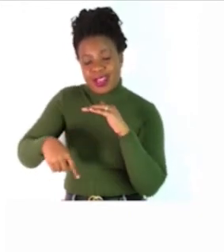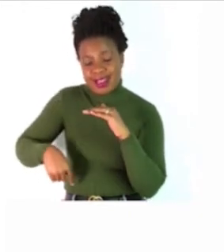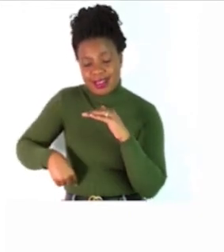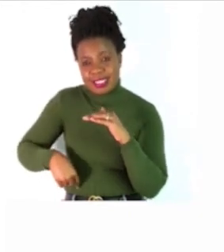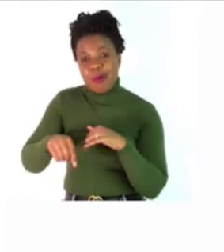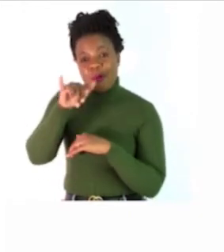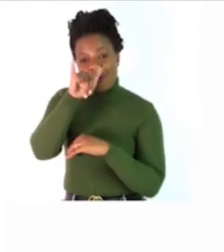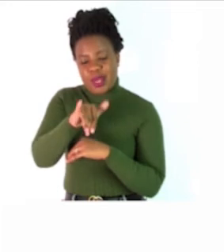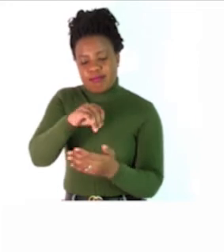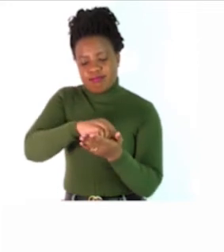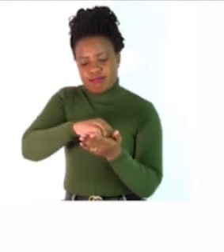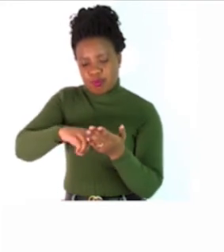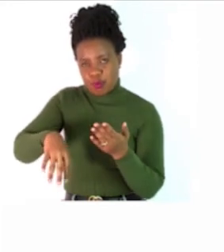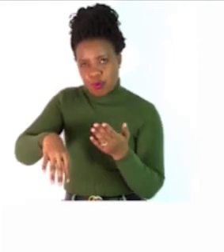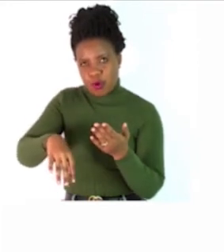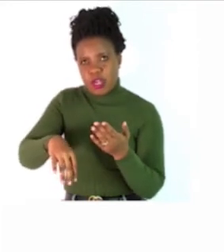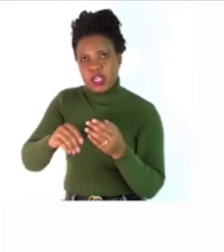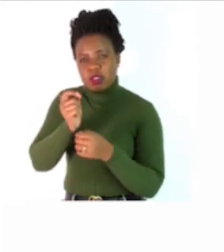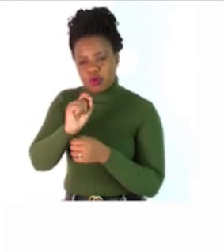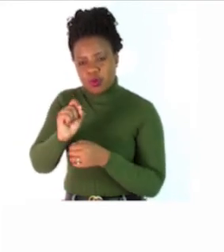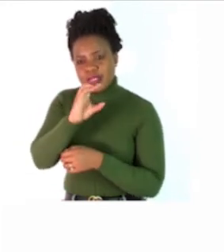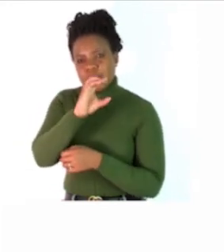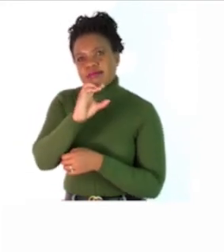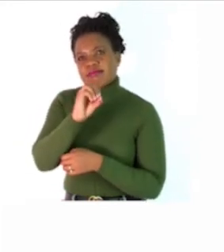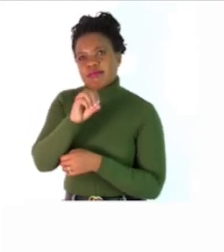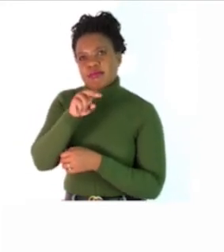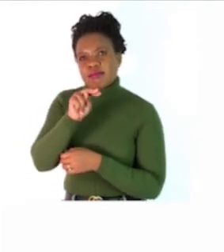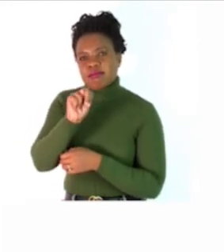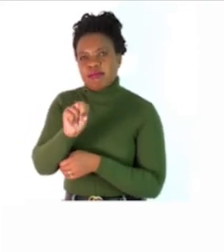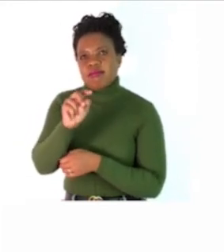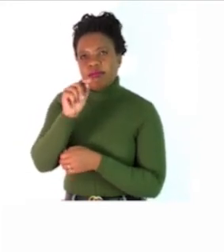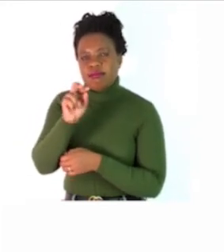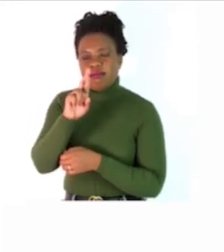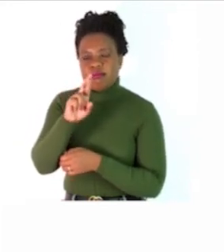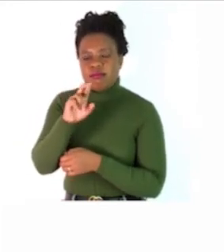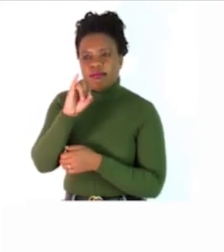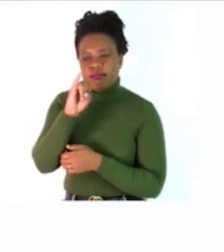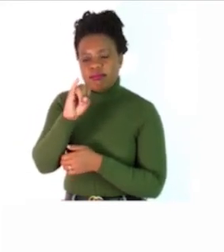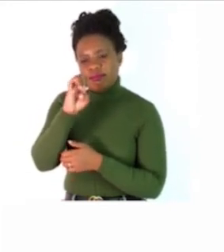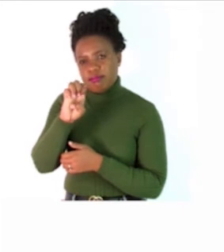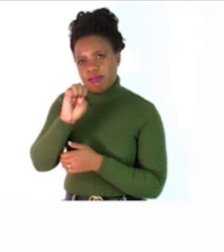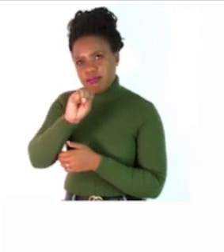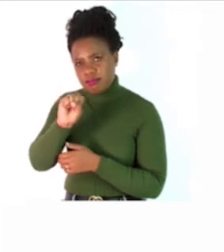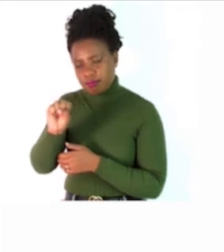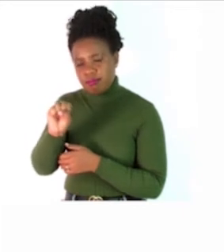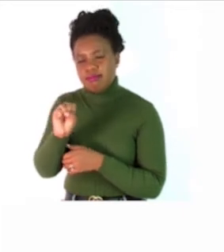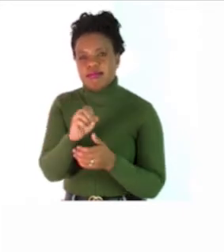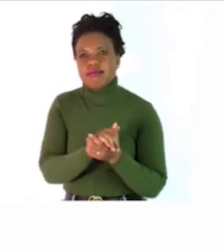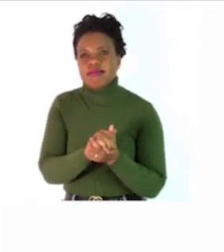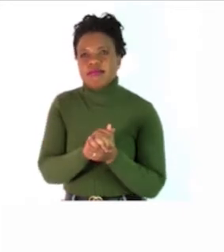i replace the y with i e s to become countries